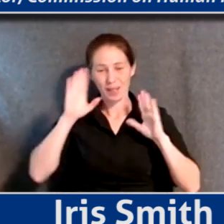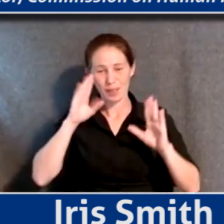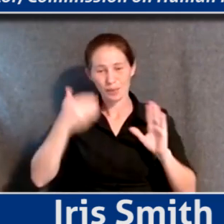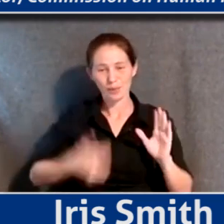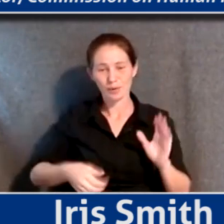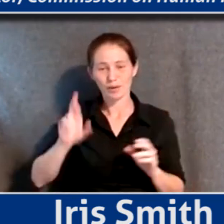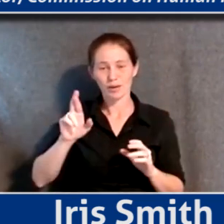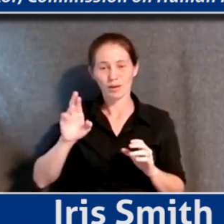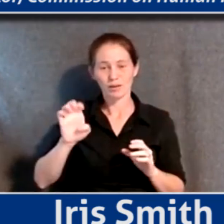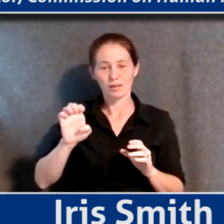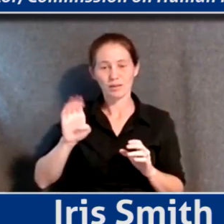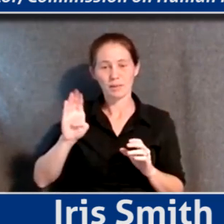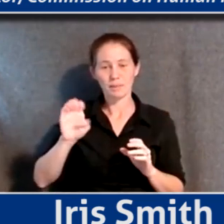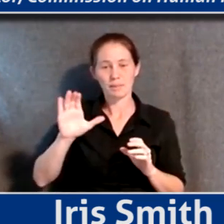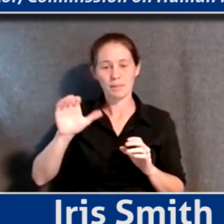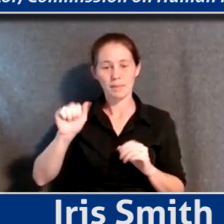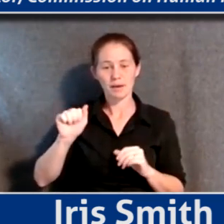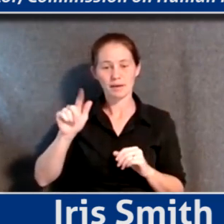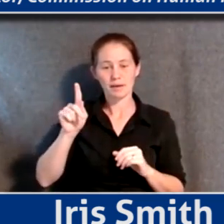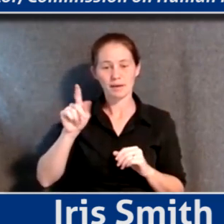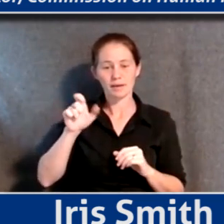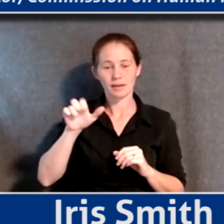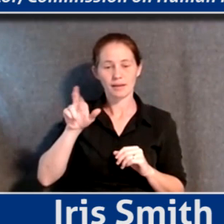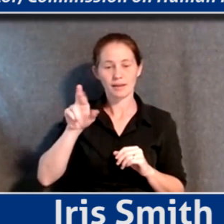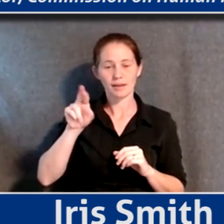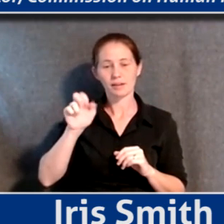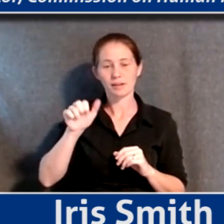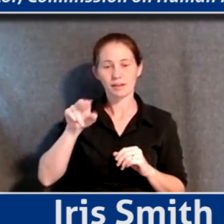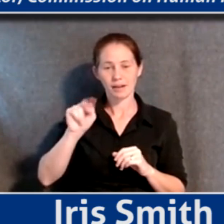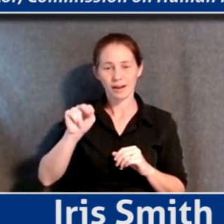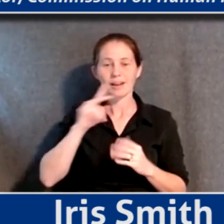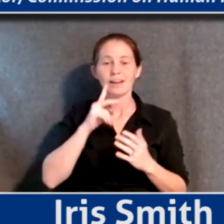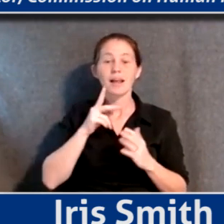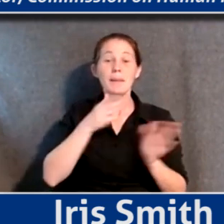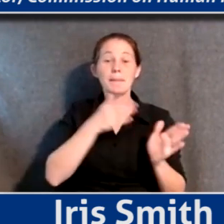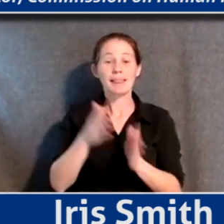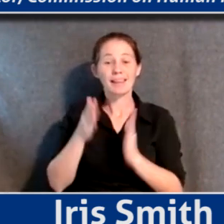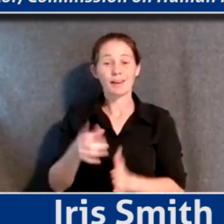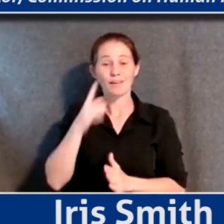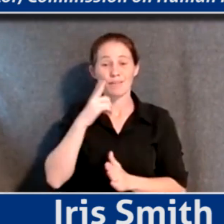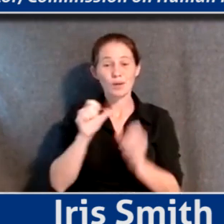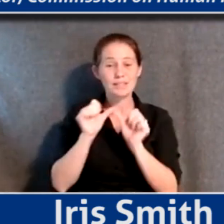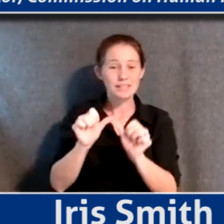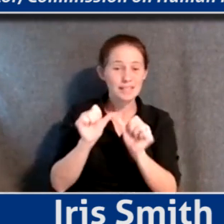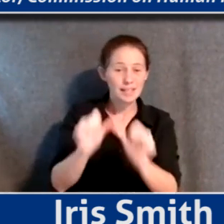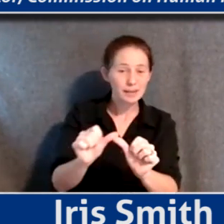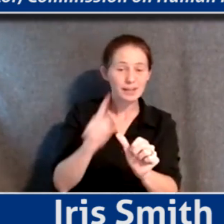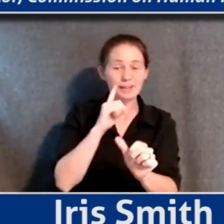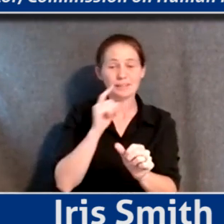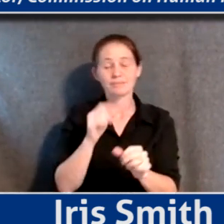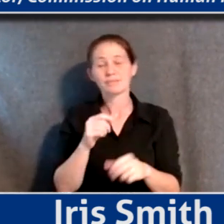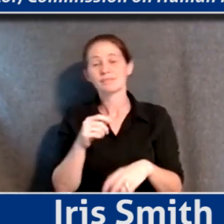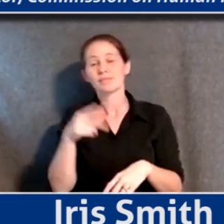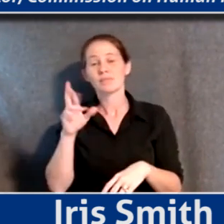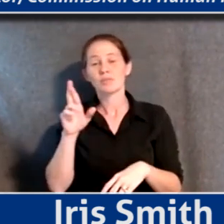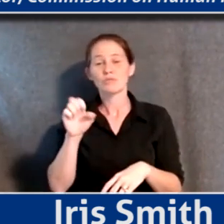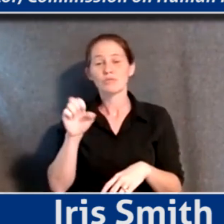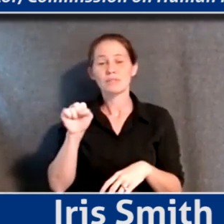I'm Rebecca Kiernan. I'm a principal resilience planner, also in the Division of Sustainability and Resilience in city planning.